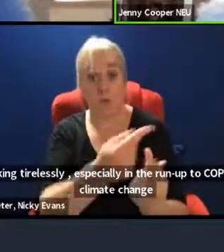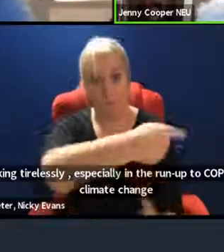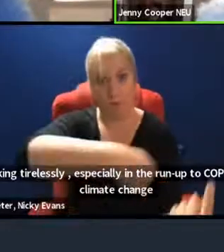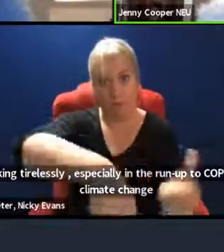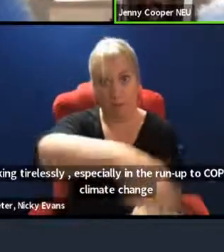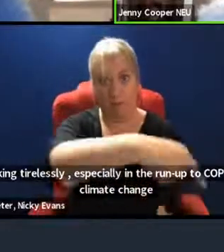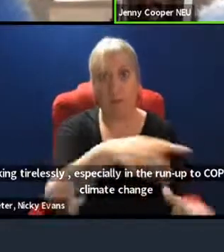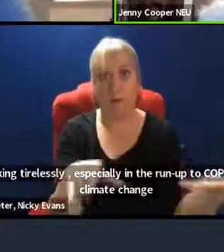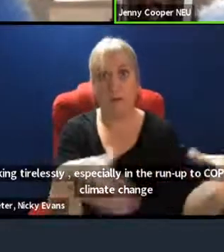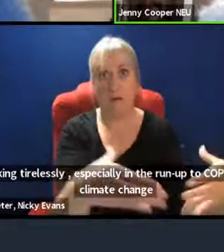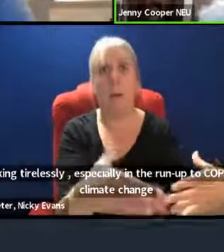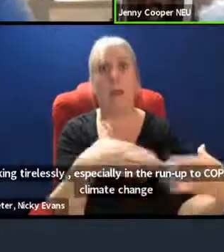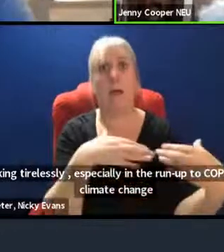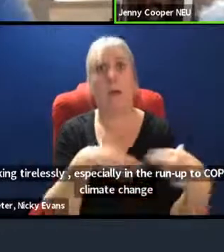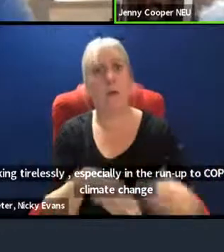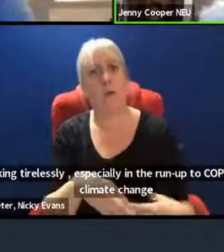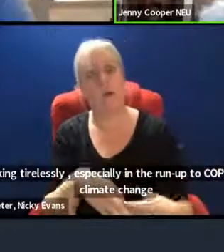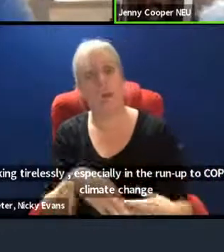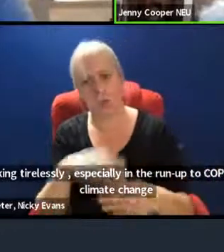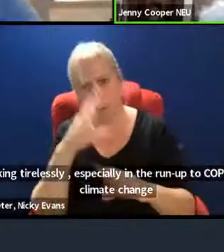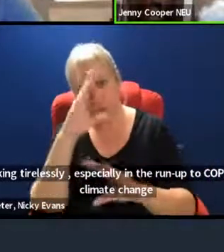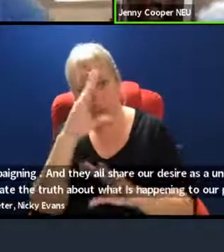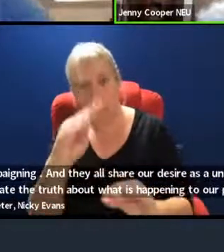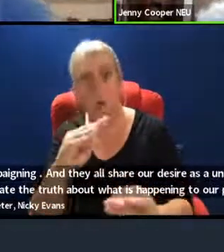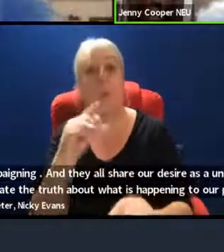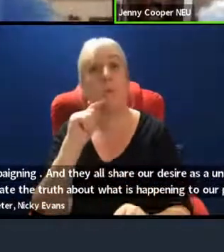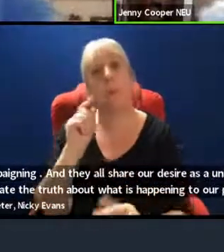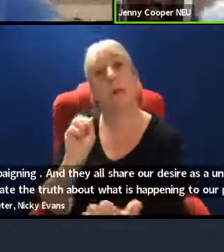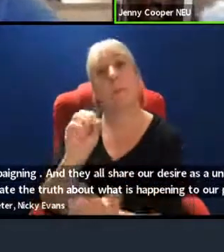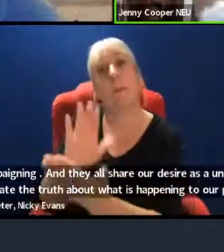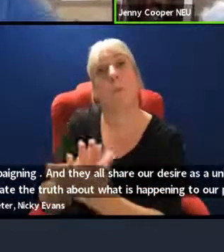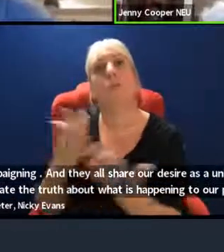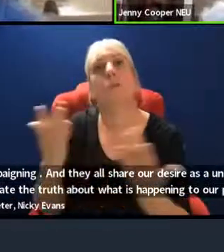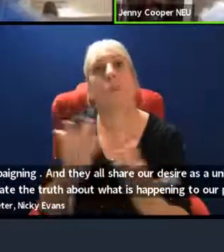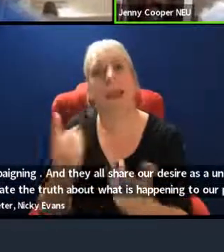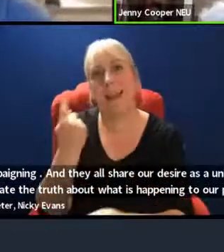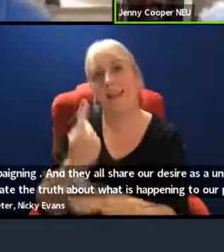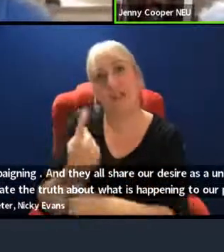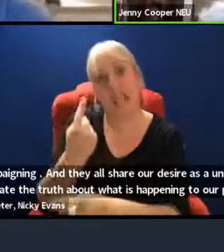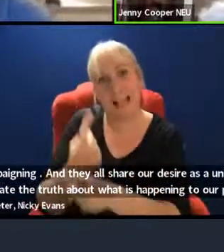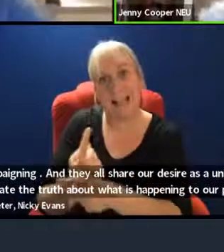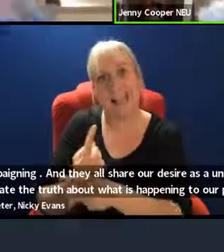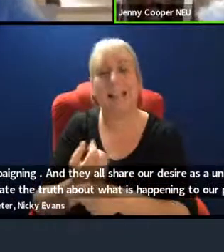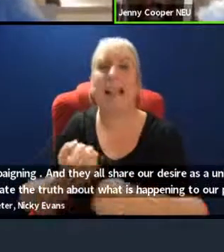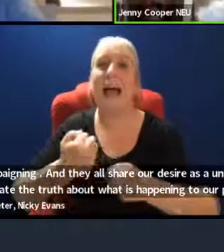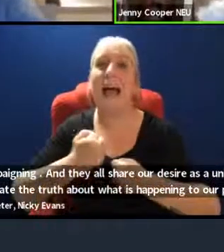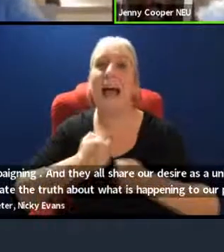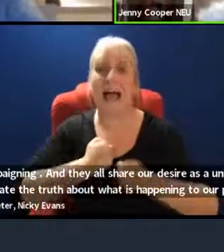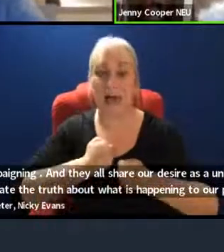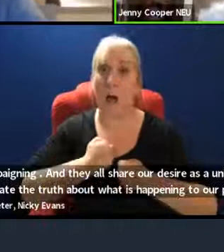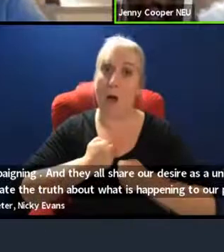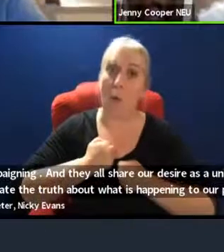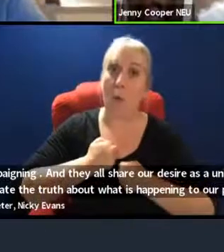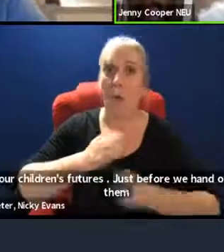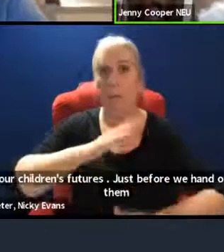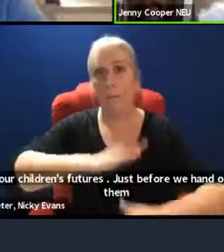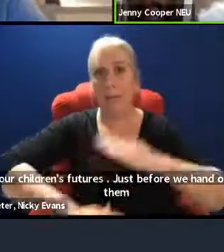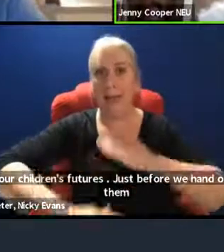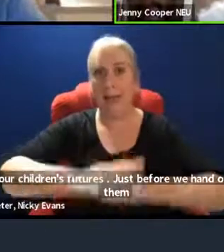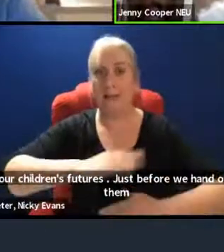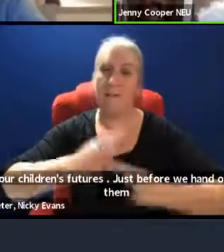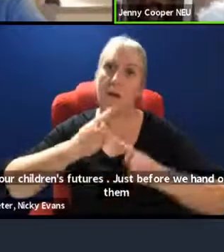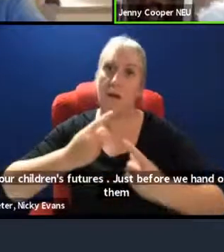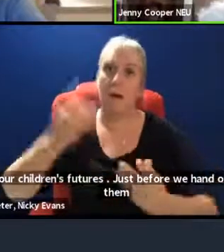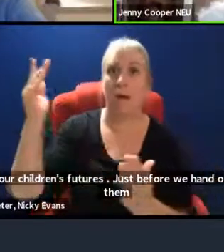to alert you to, we will be posting in the chat if it hasn't already happened, our code of conduct for zoom meetings in the